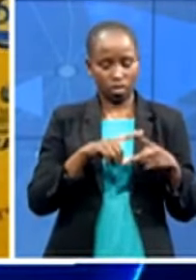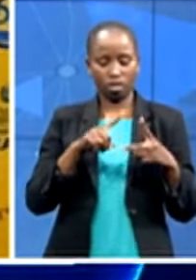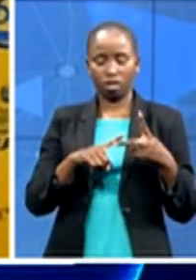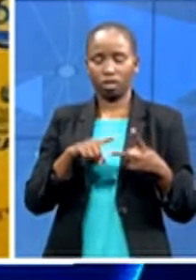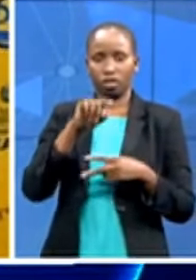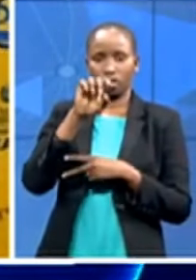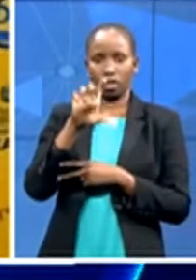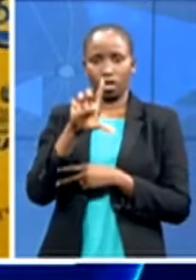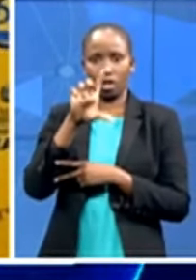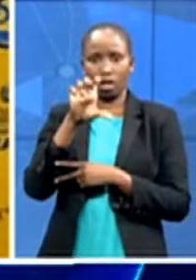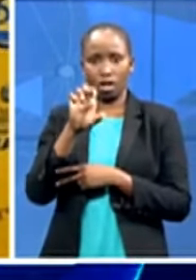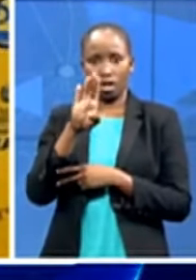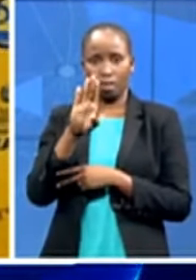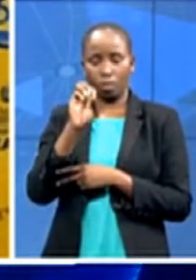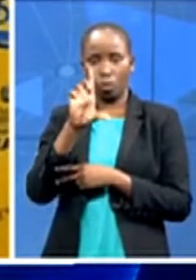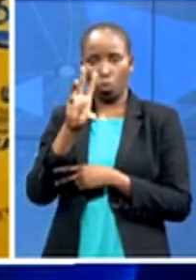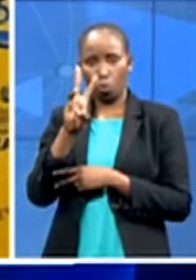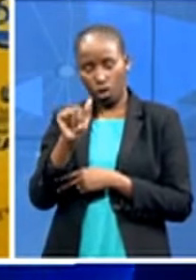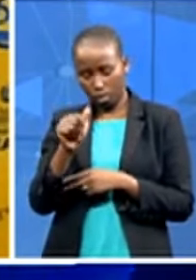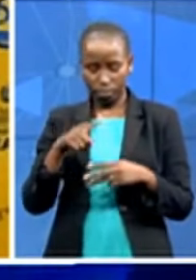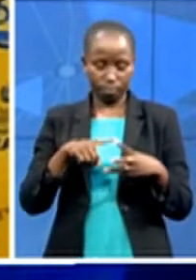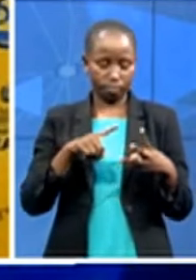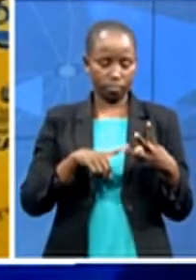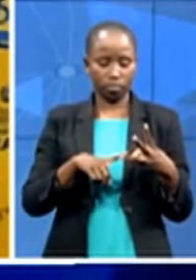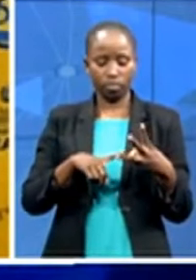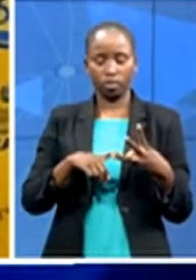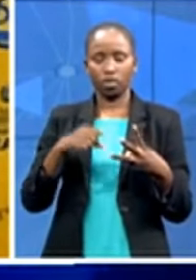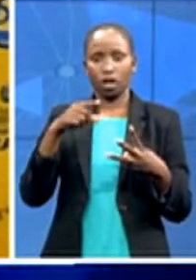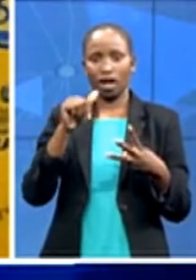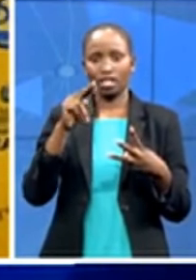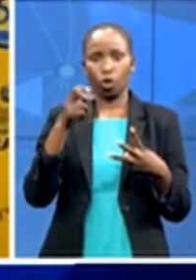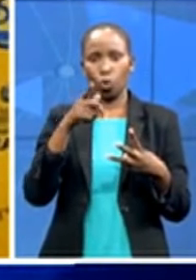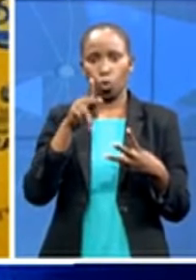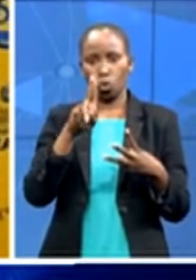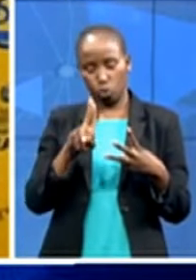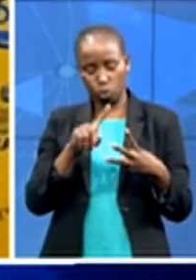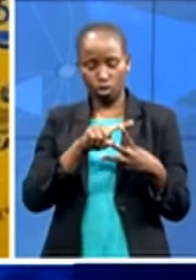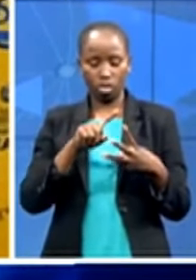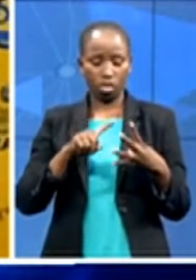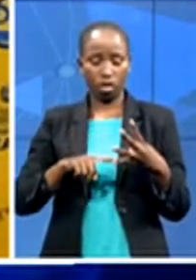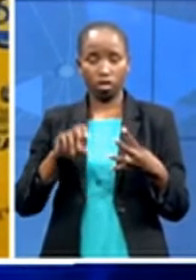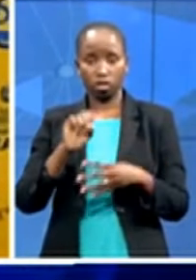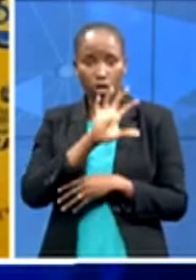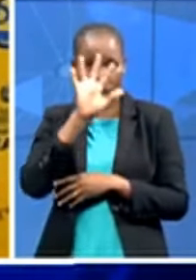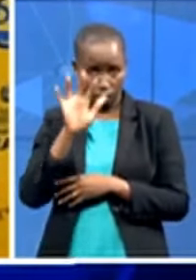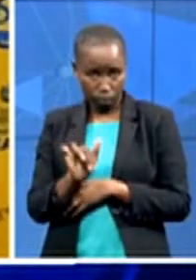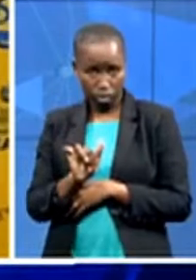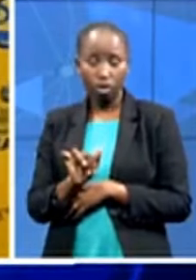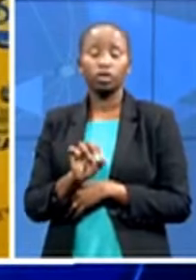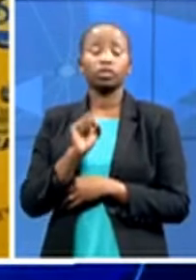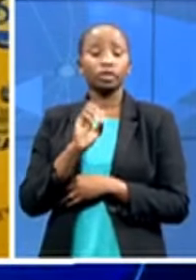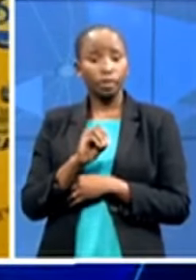south africa in one province that he had to amalgamate and come up with a provincial